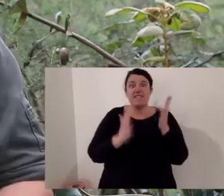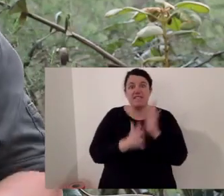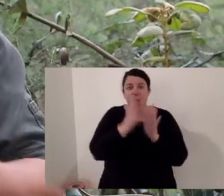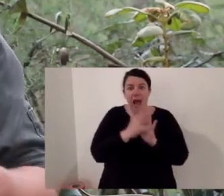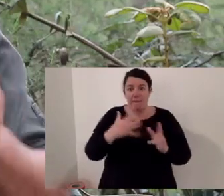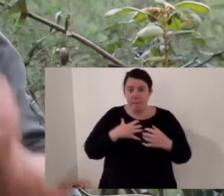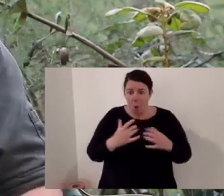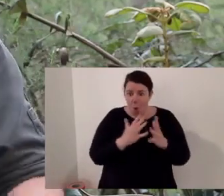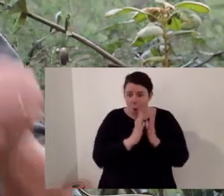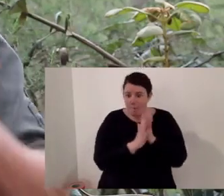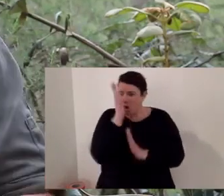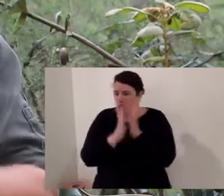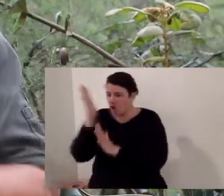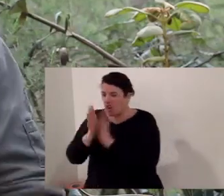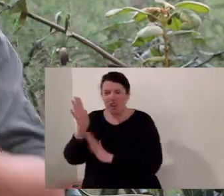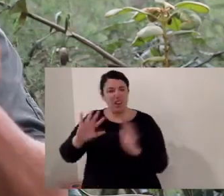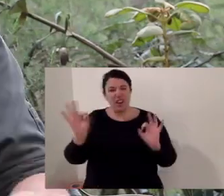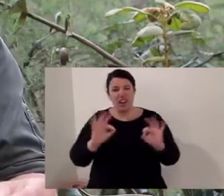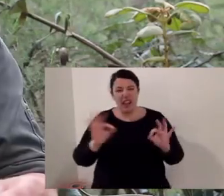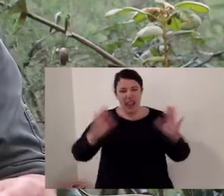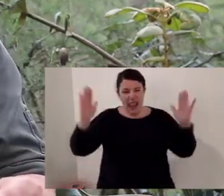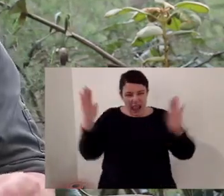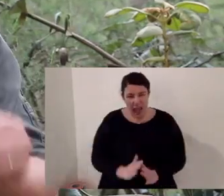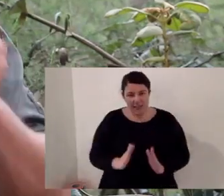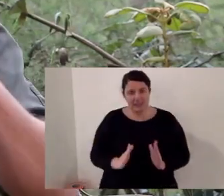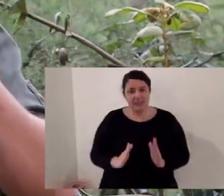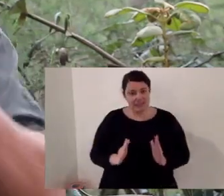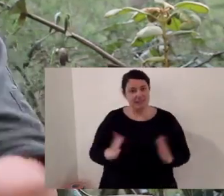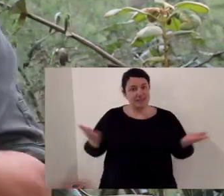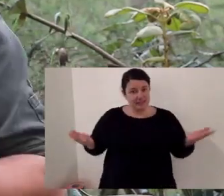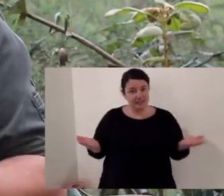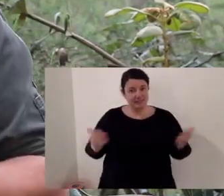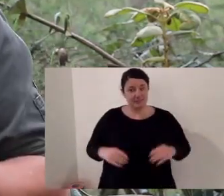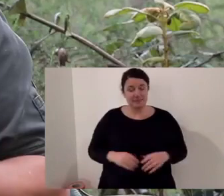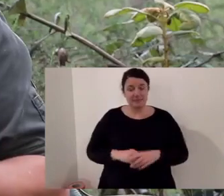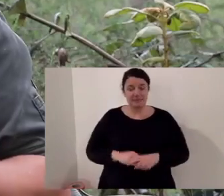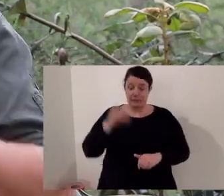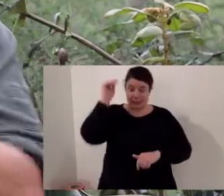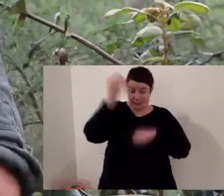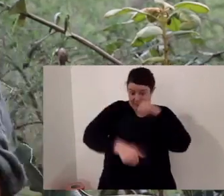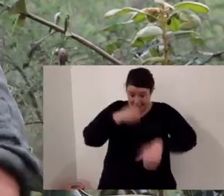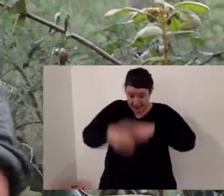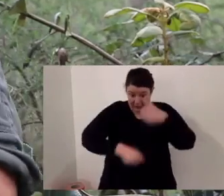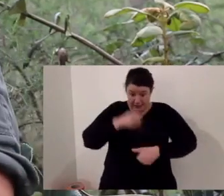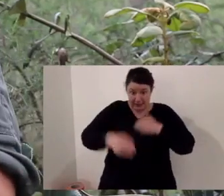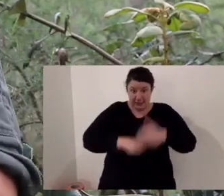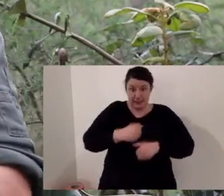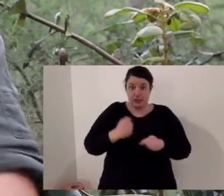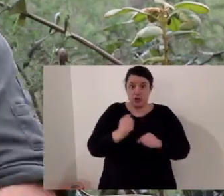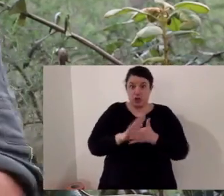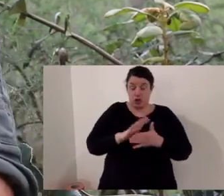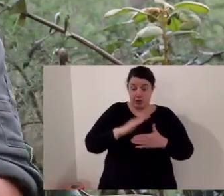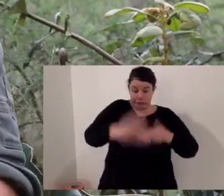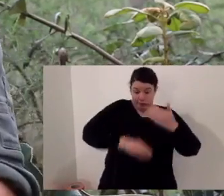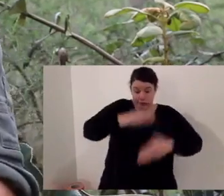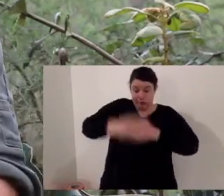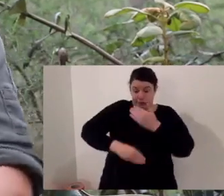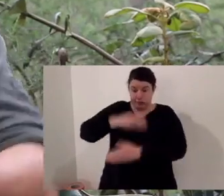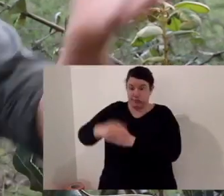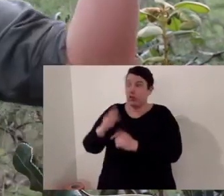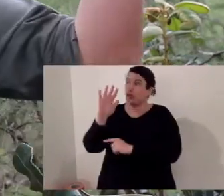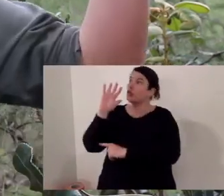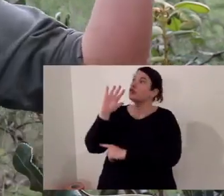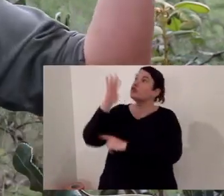So a potteroo can actually help to have less intensity fires but that's not where it ends. When it digs it turns over the dirt